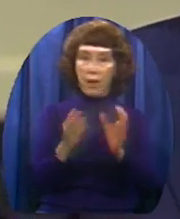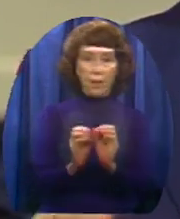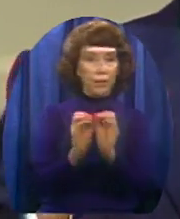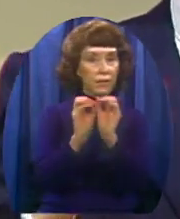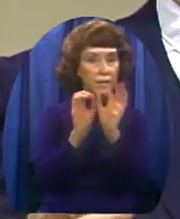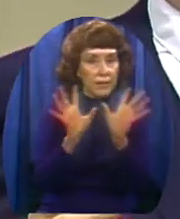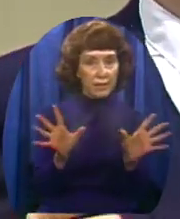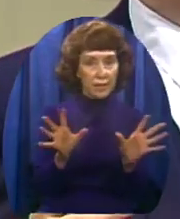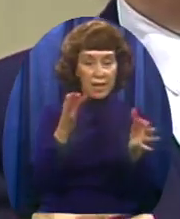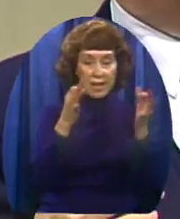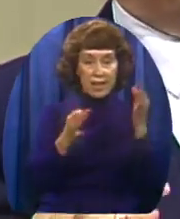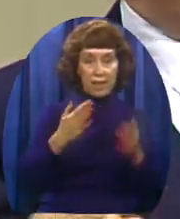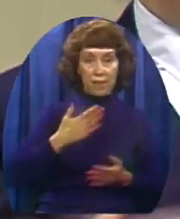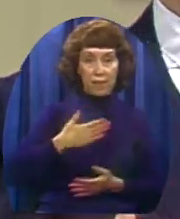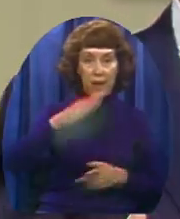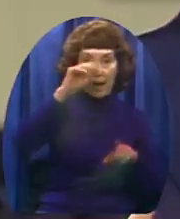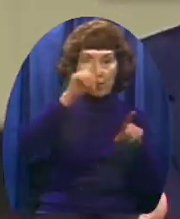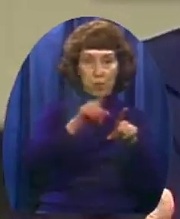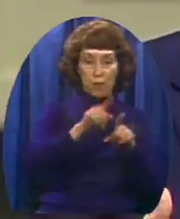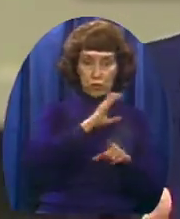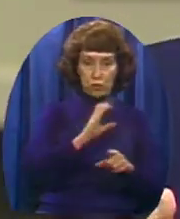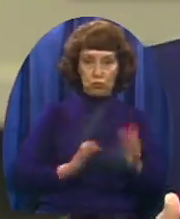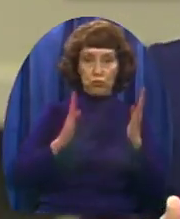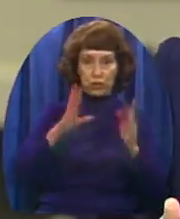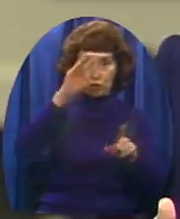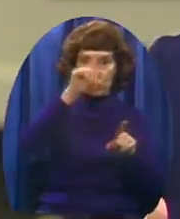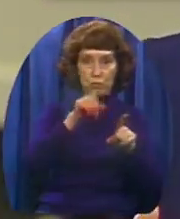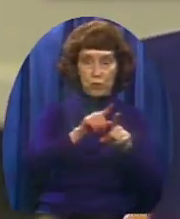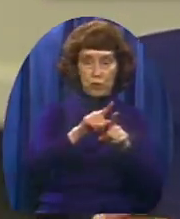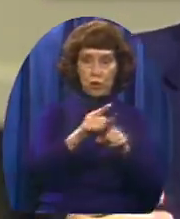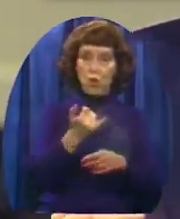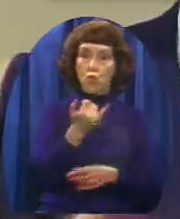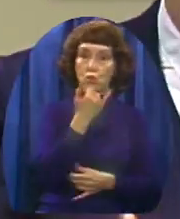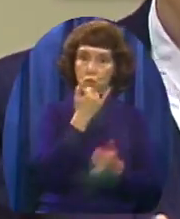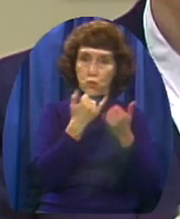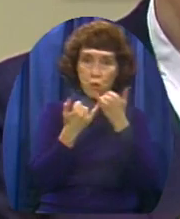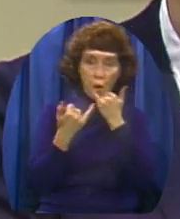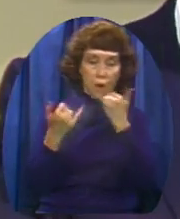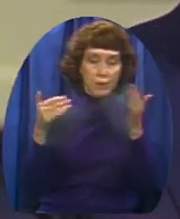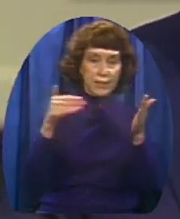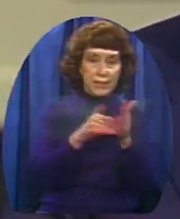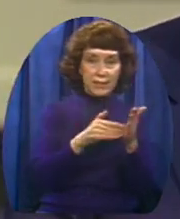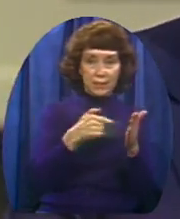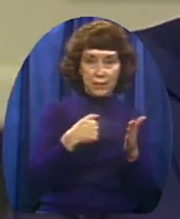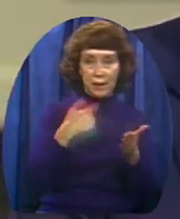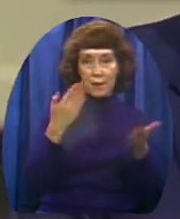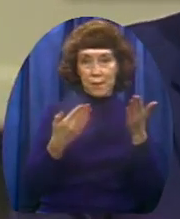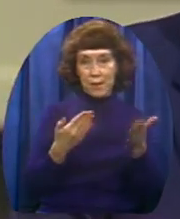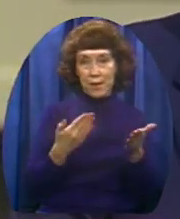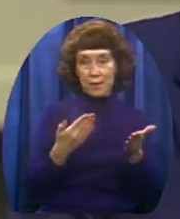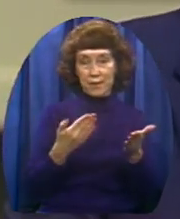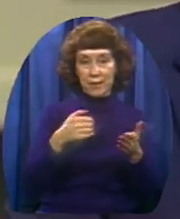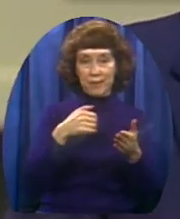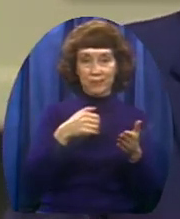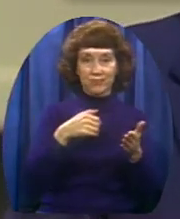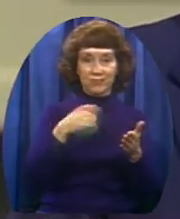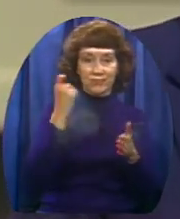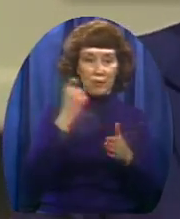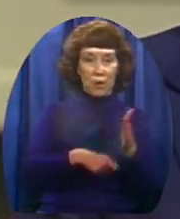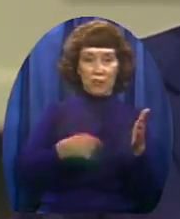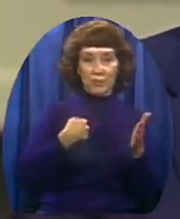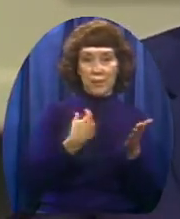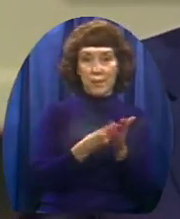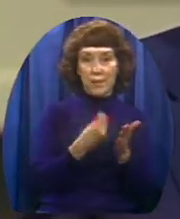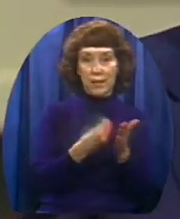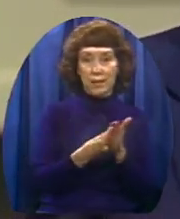If my brother wrongs me And even costs me some money I have no right